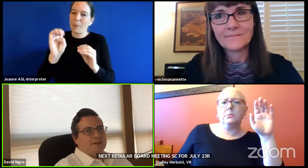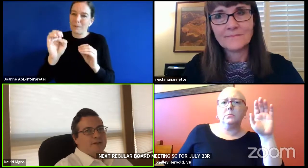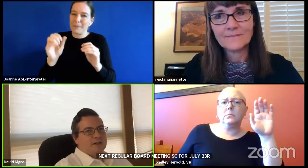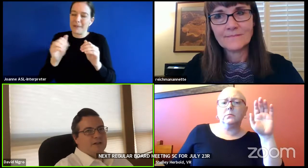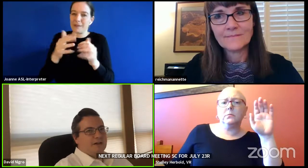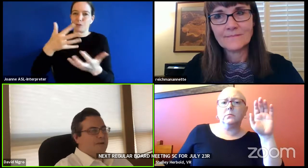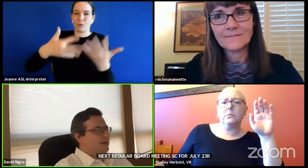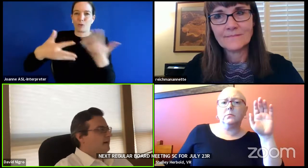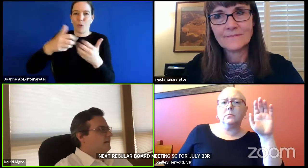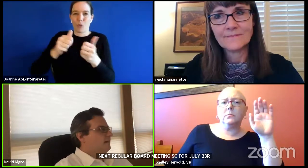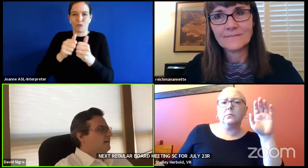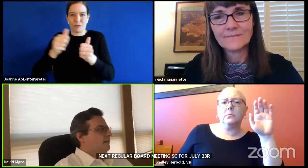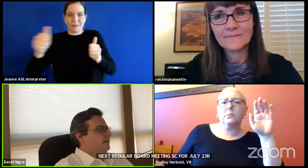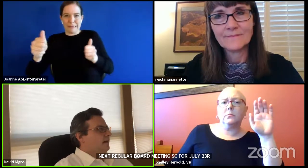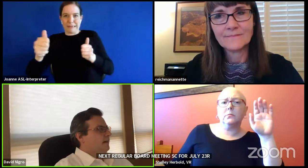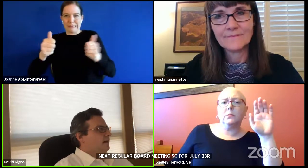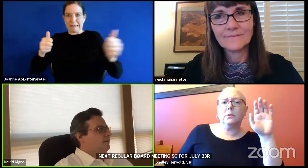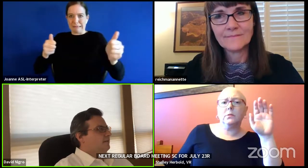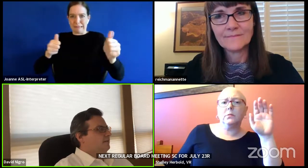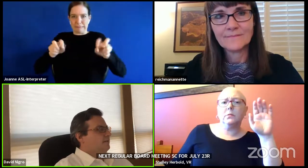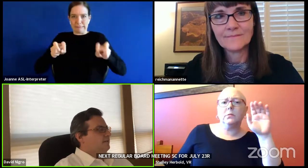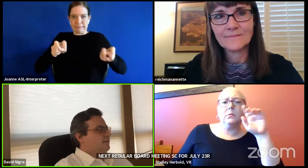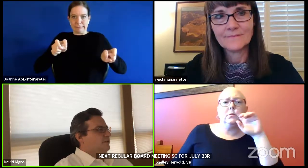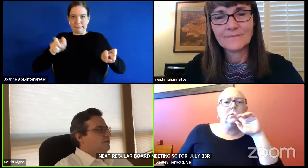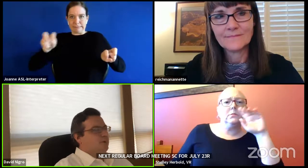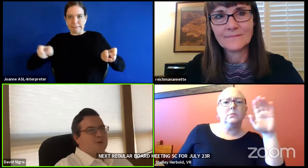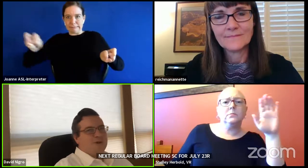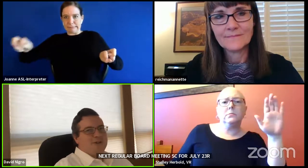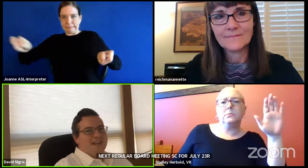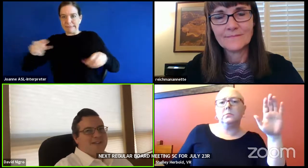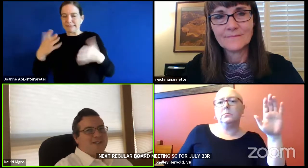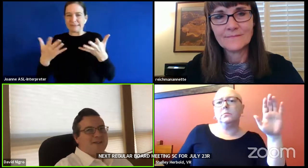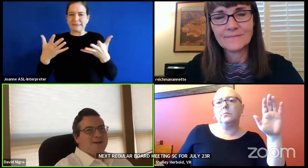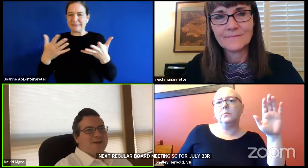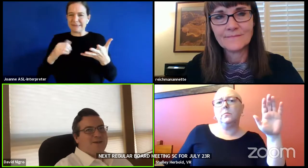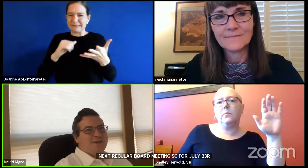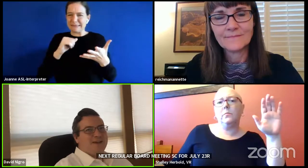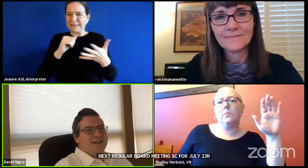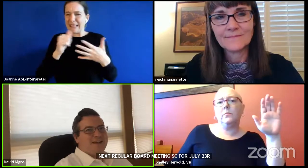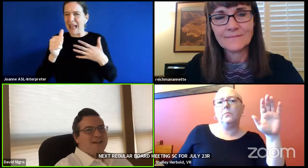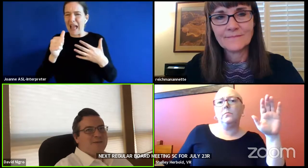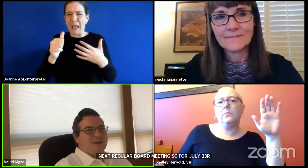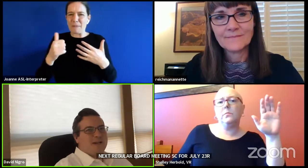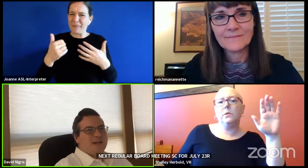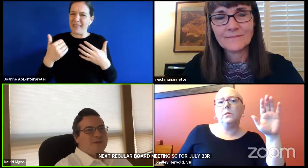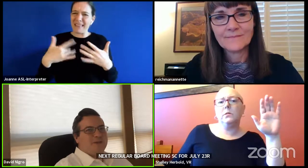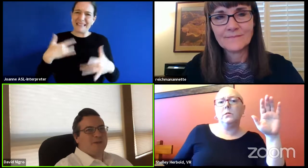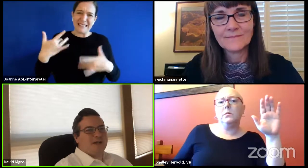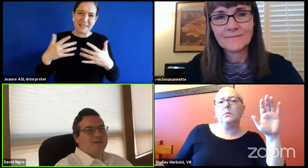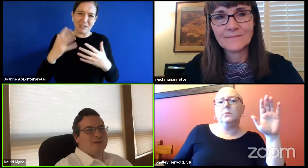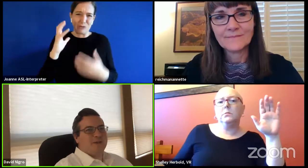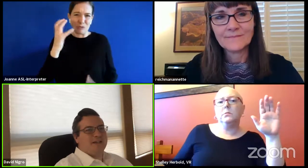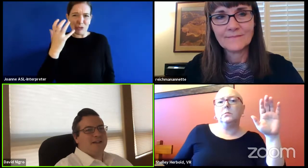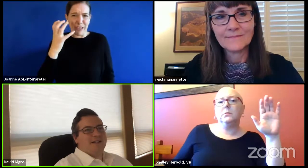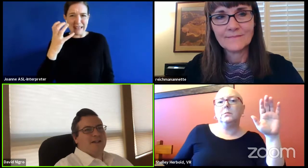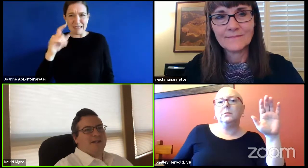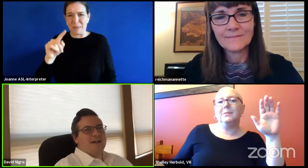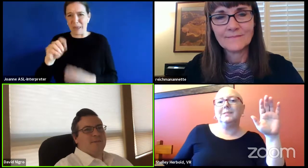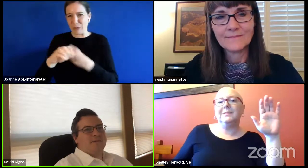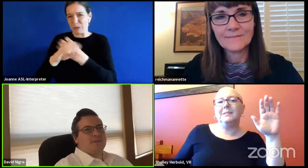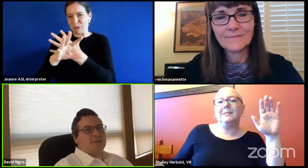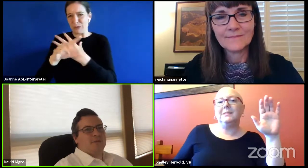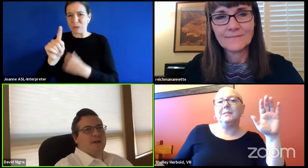remains unclear i'm not uh super enthusiastic about zoom but i think if we have to do it we have to do it